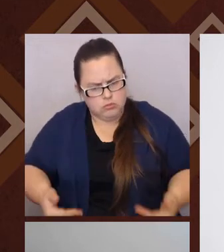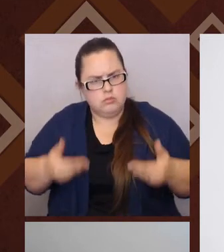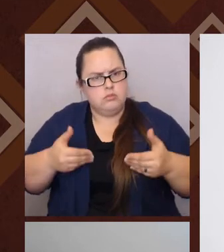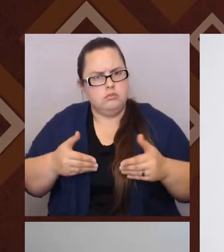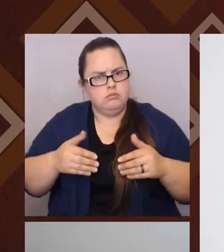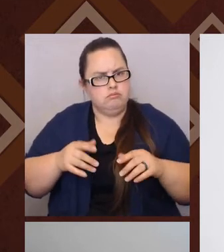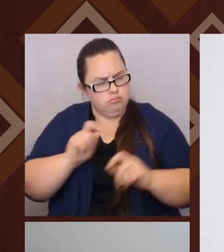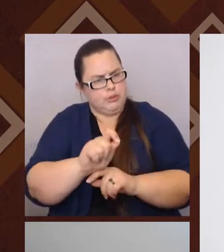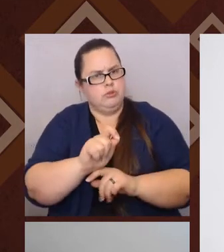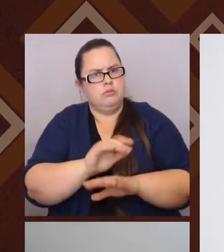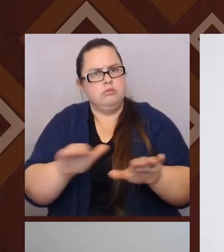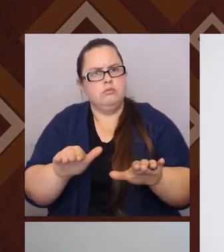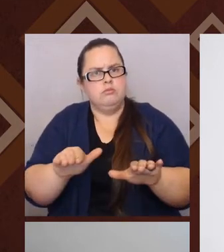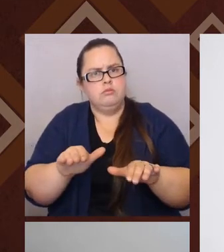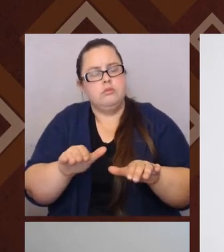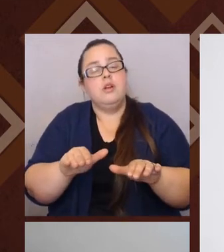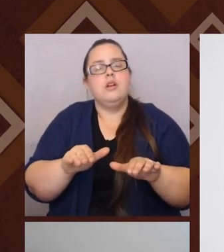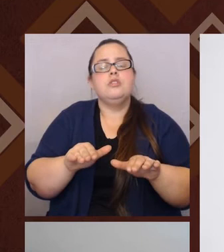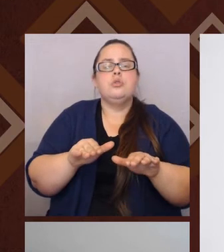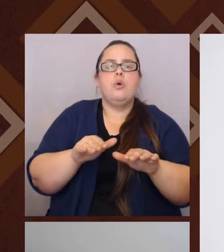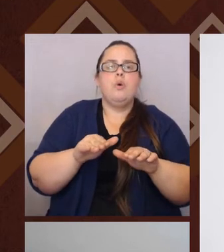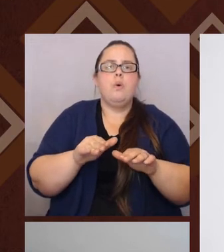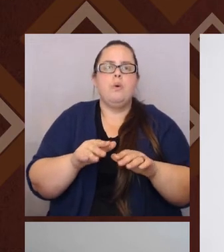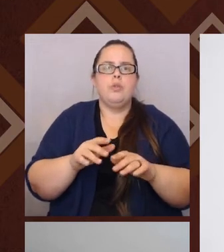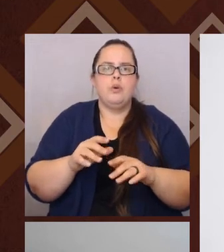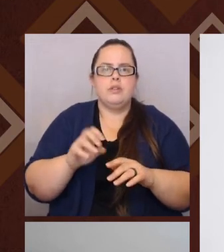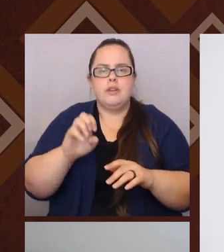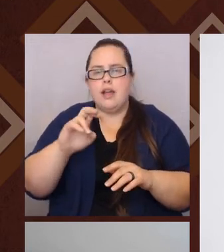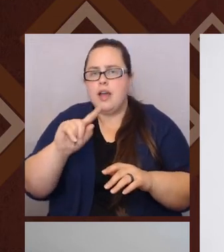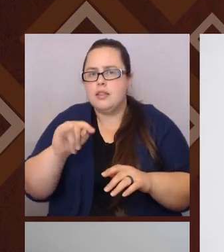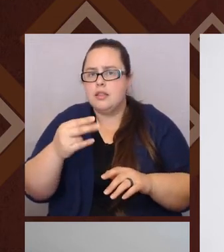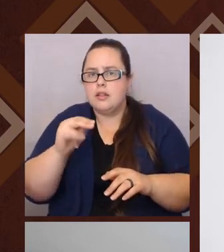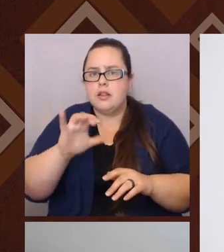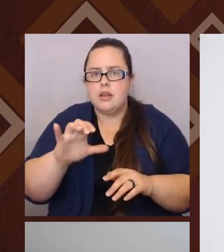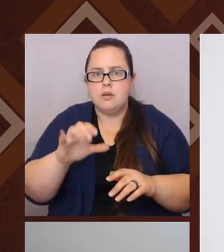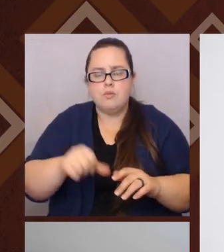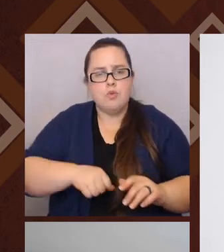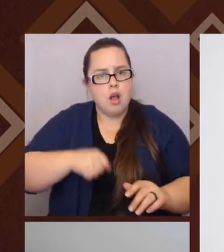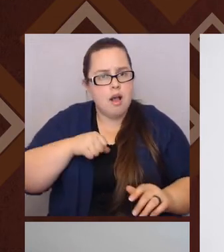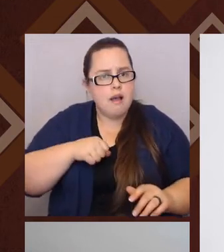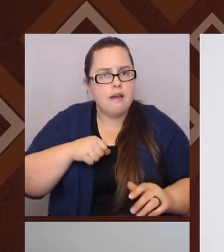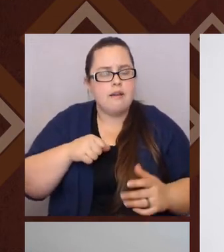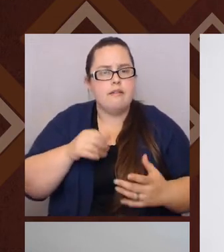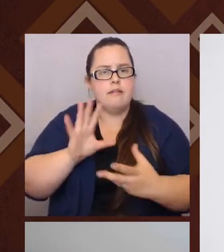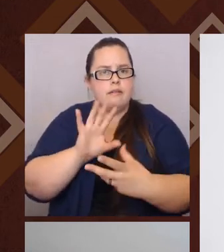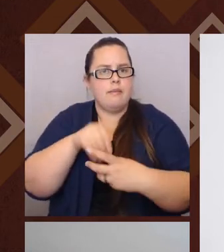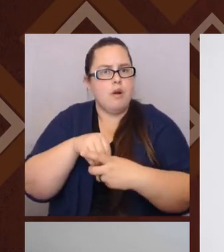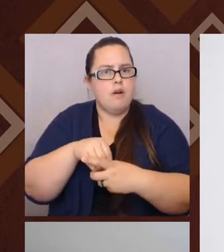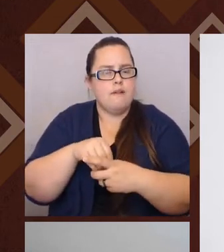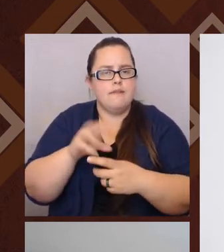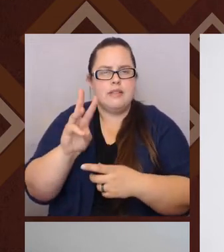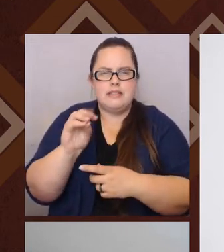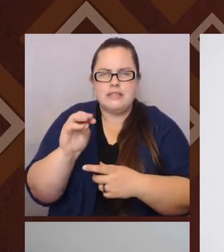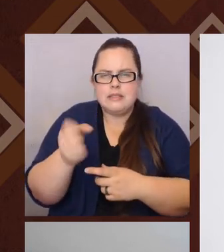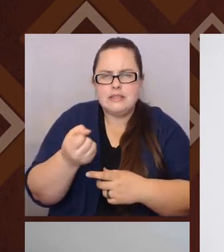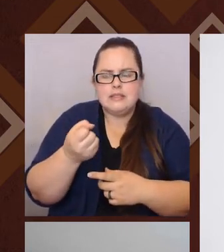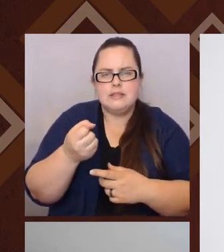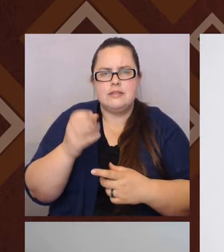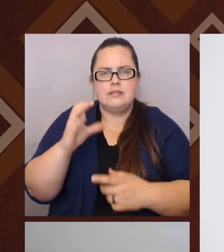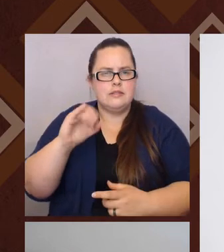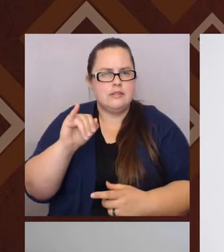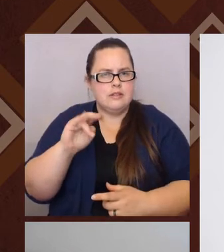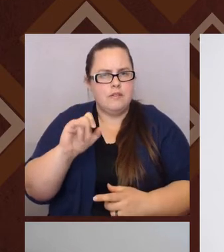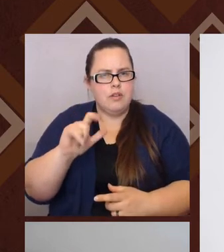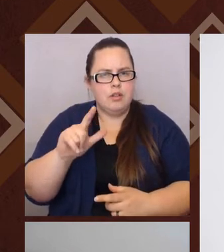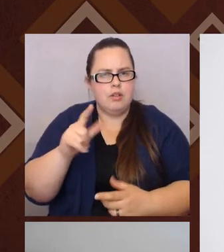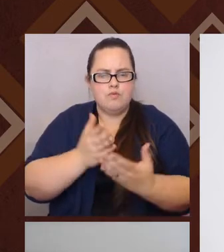there was, there was very much, um, an ethnic pride. This is part of, again, you know, the sixties and civil rights and nationalist